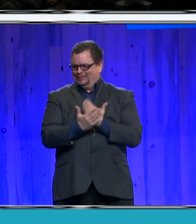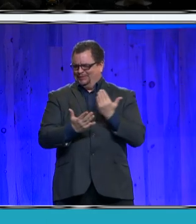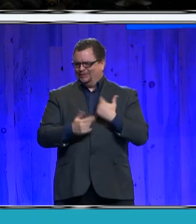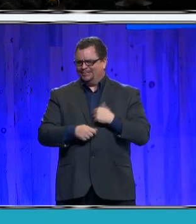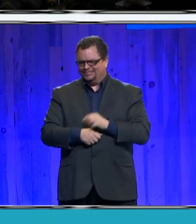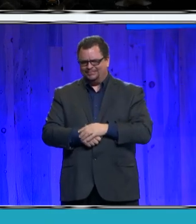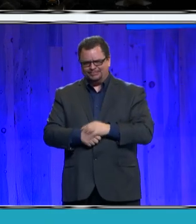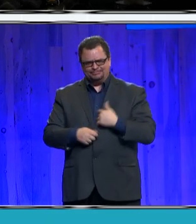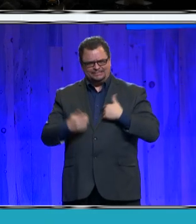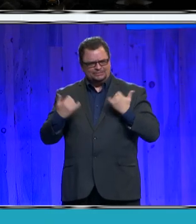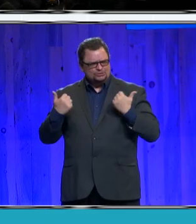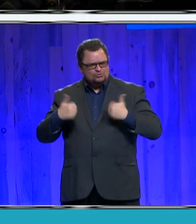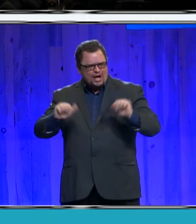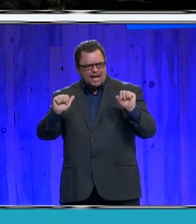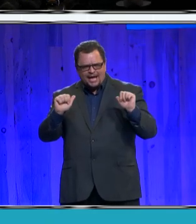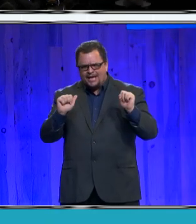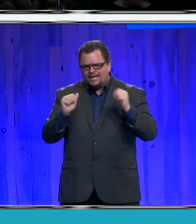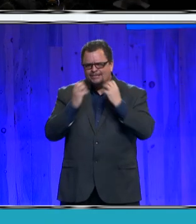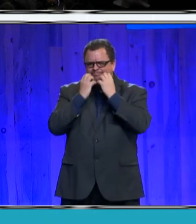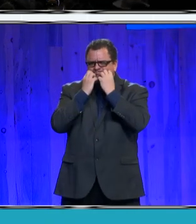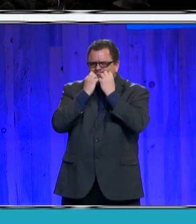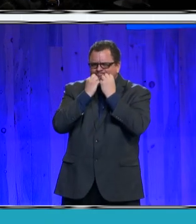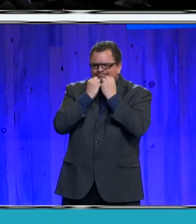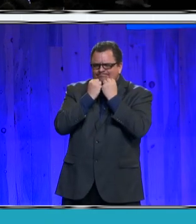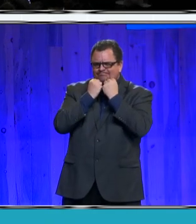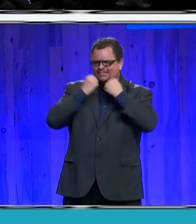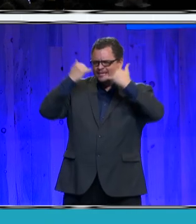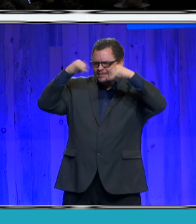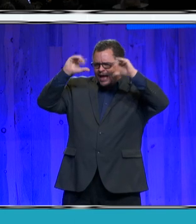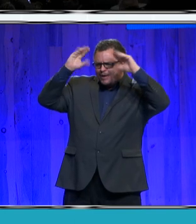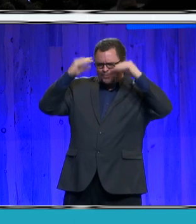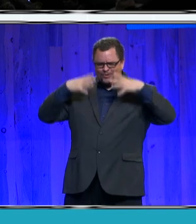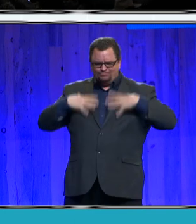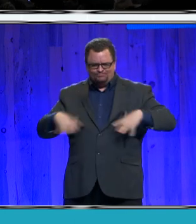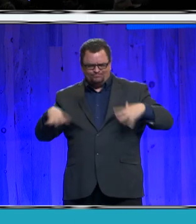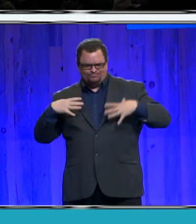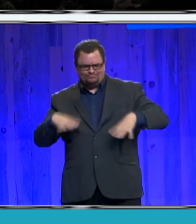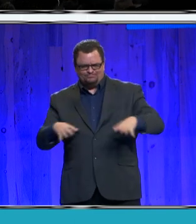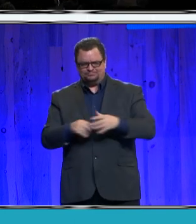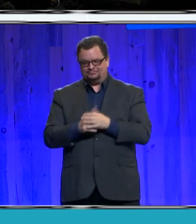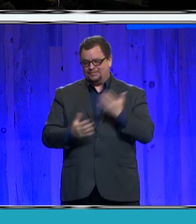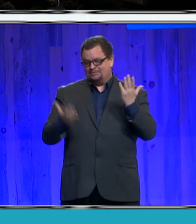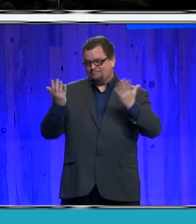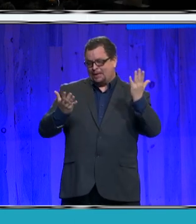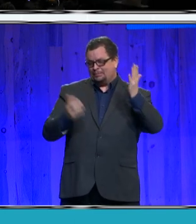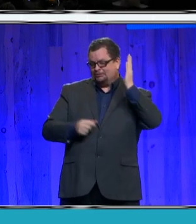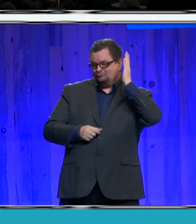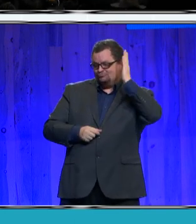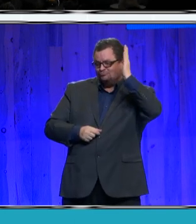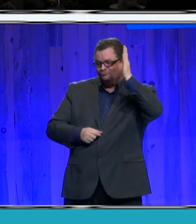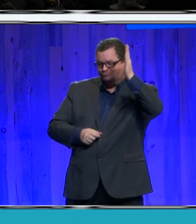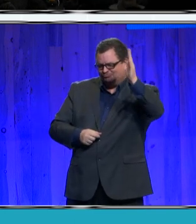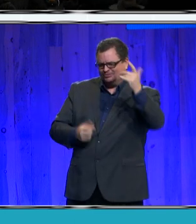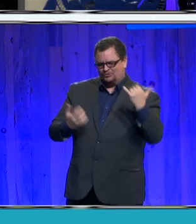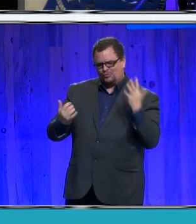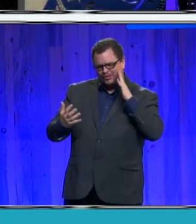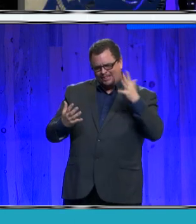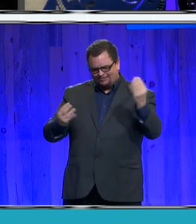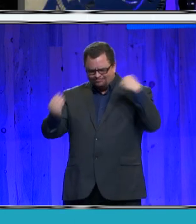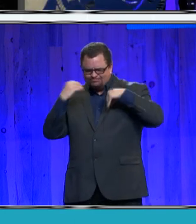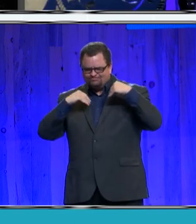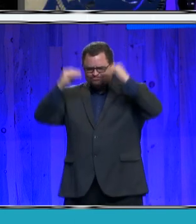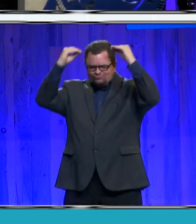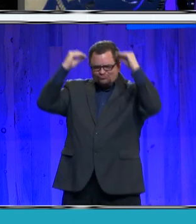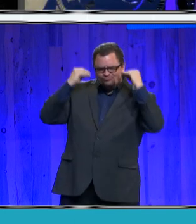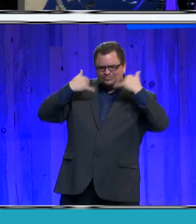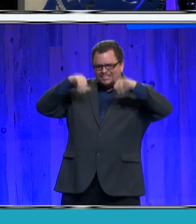Western wear, so you may get some rhinestone cowgirl one of these days, but for now I'm taking my time. Thank you so much